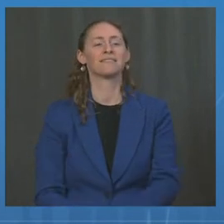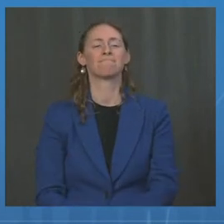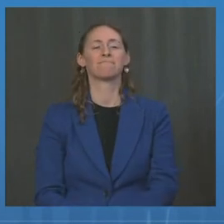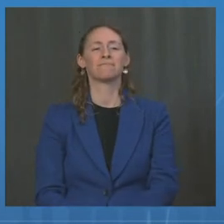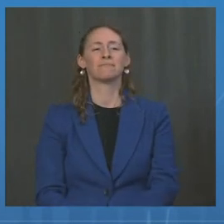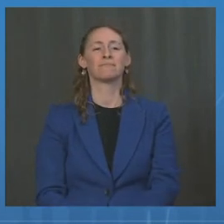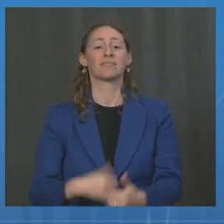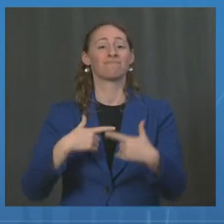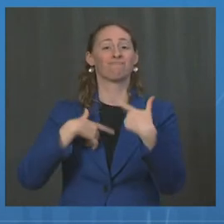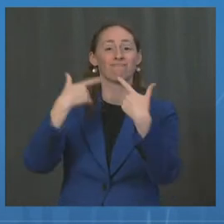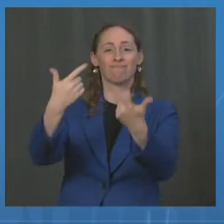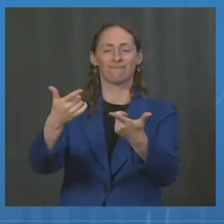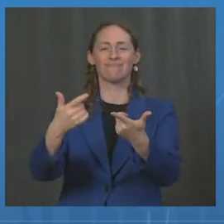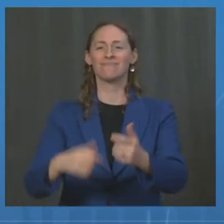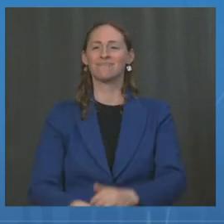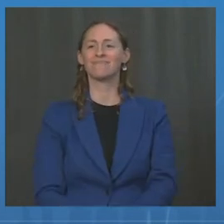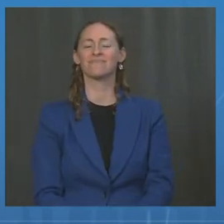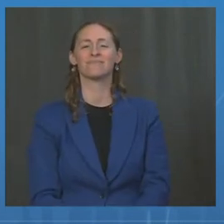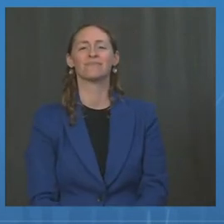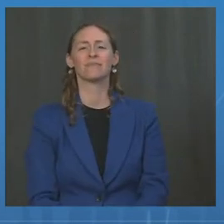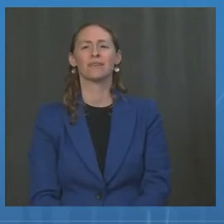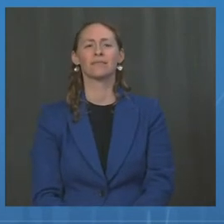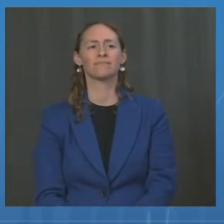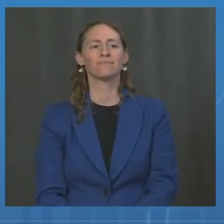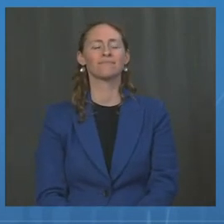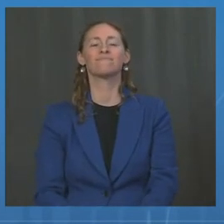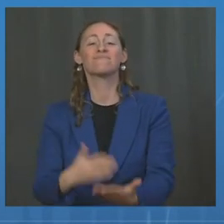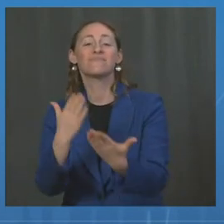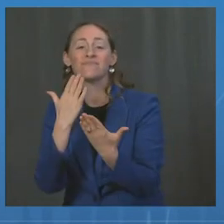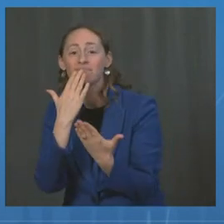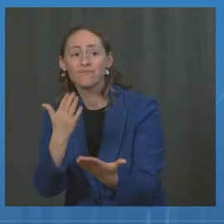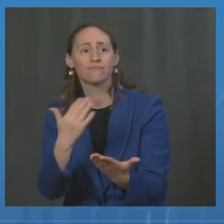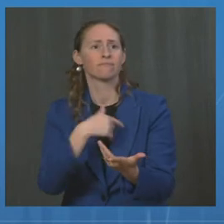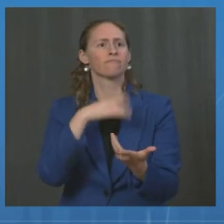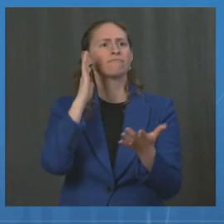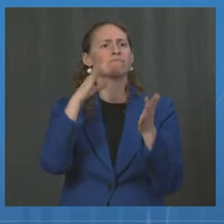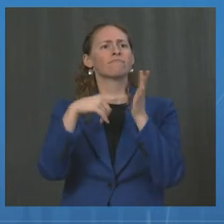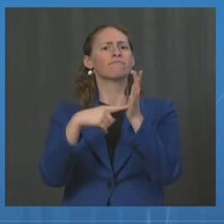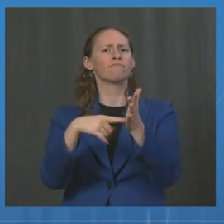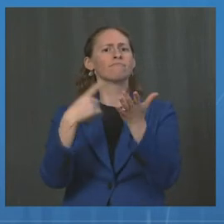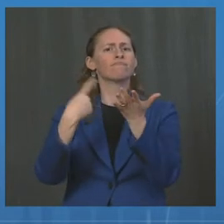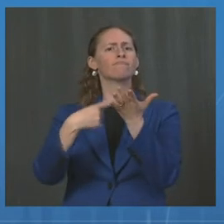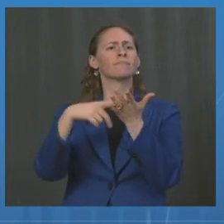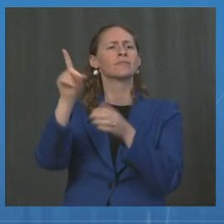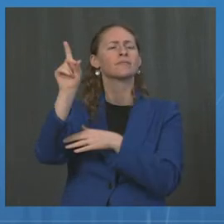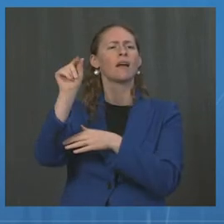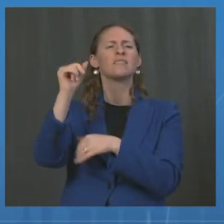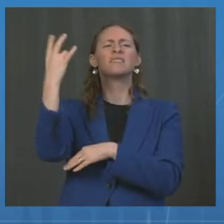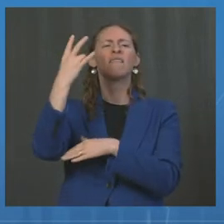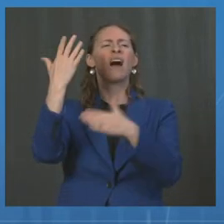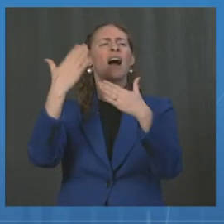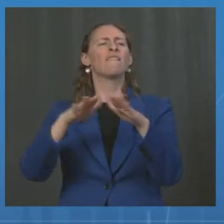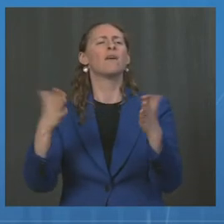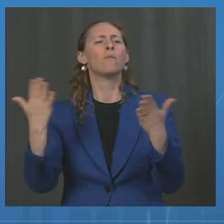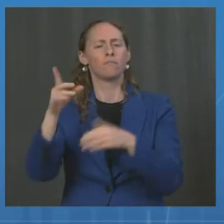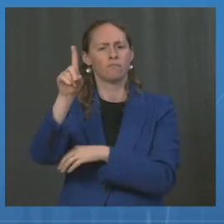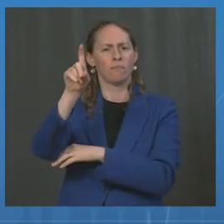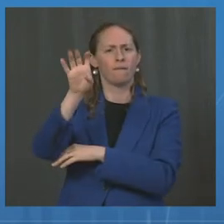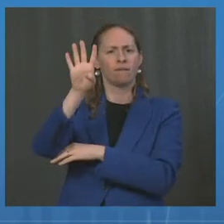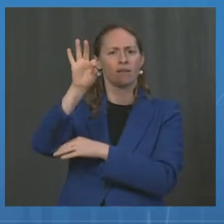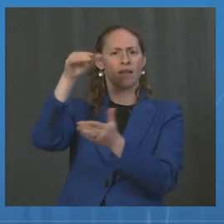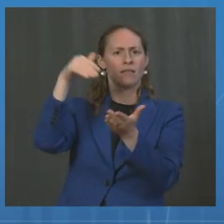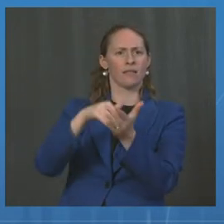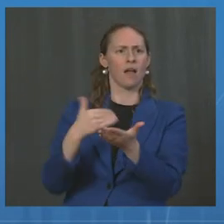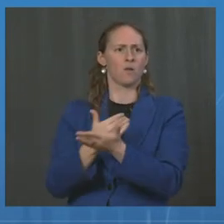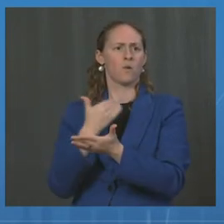afternoon. Let's begin with an overview of the data. Our seven-day average is about 149,000 cases per day. And the seven